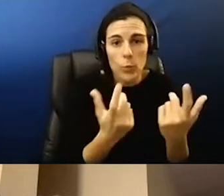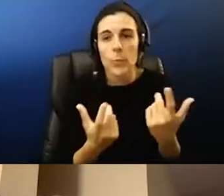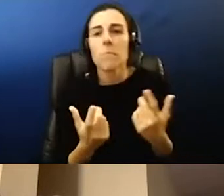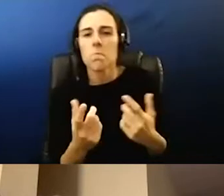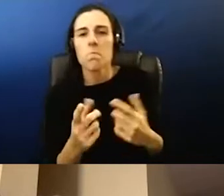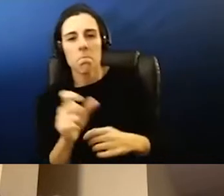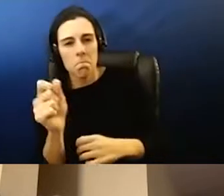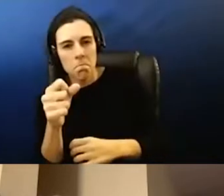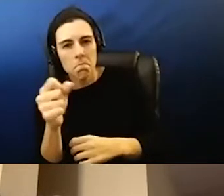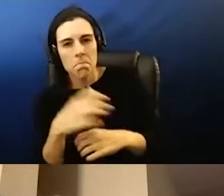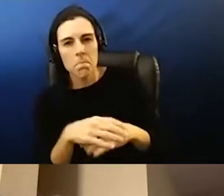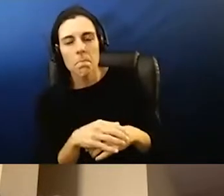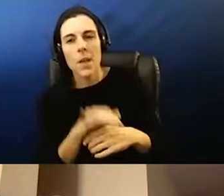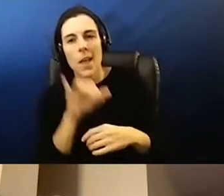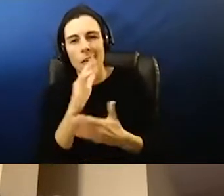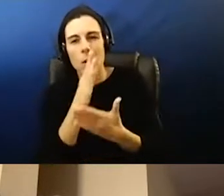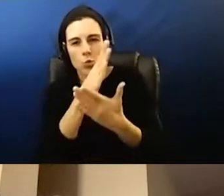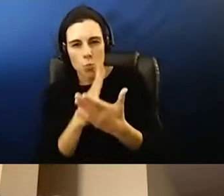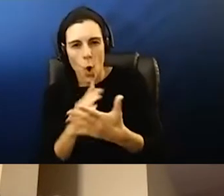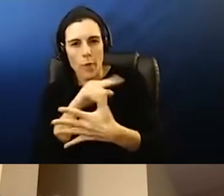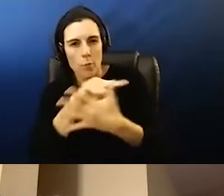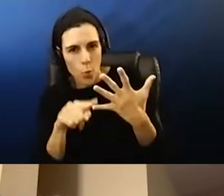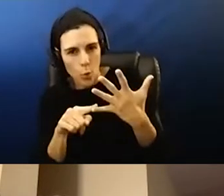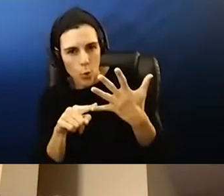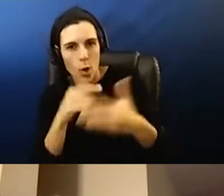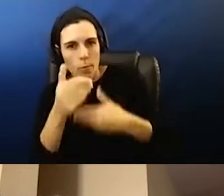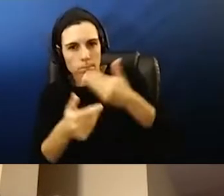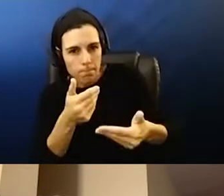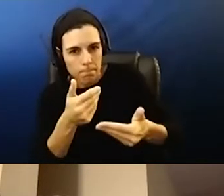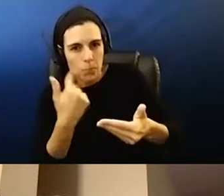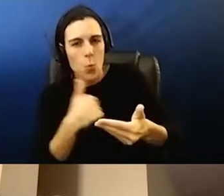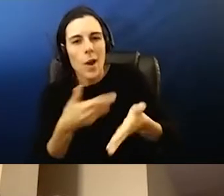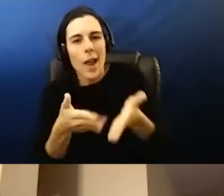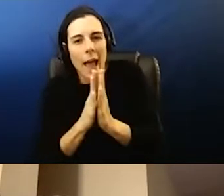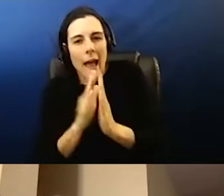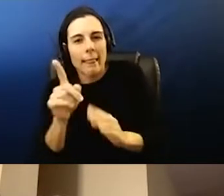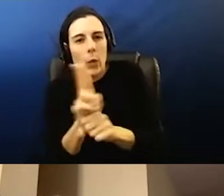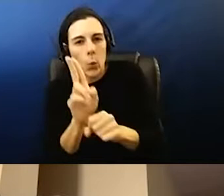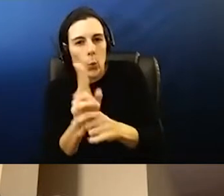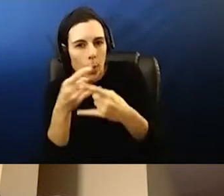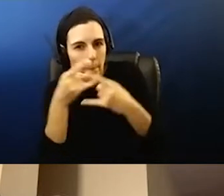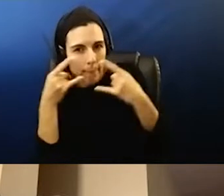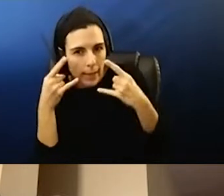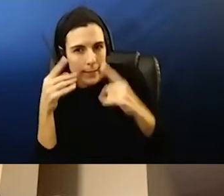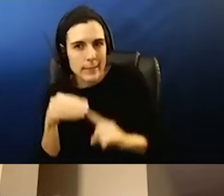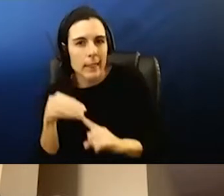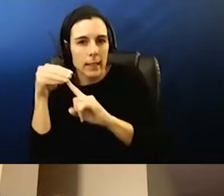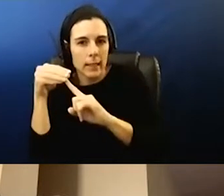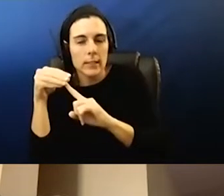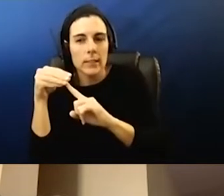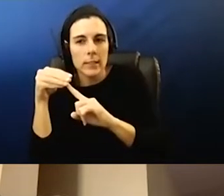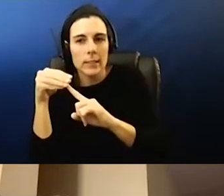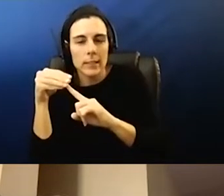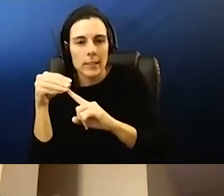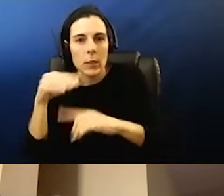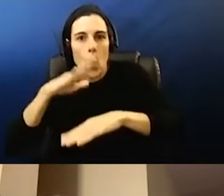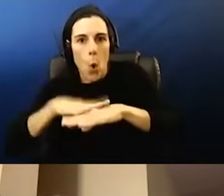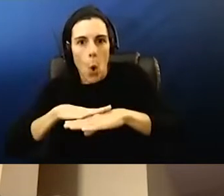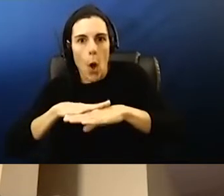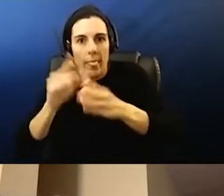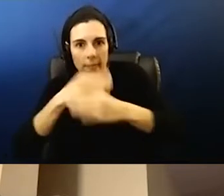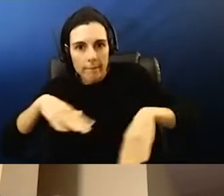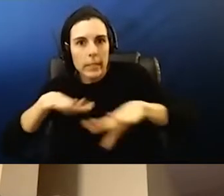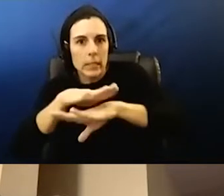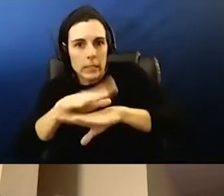And that is part of the protocol is that we do ask that they wear masks unless they are, as you said, on the field, so to